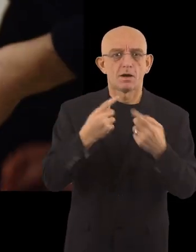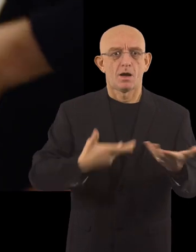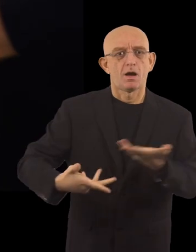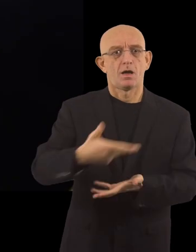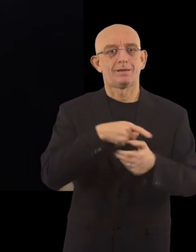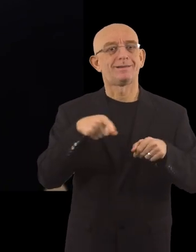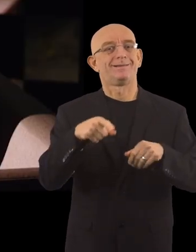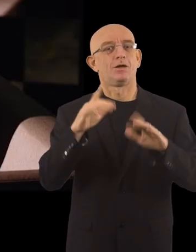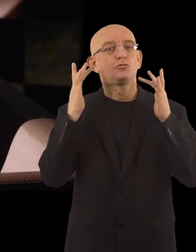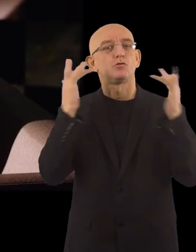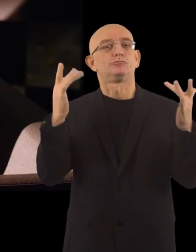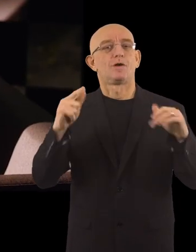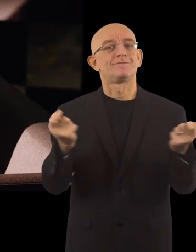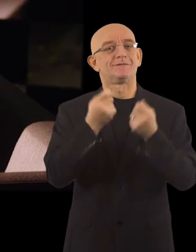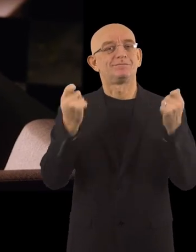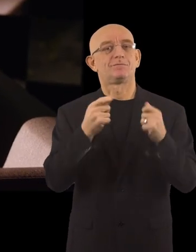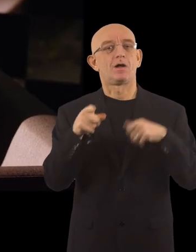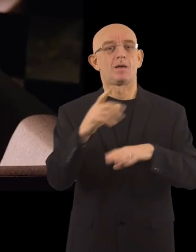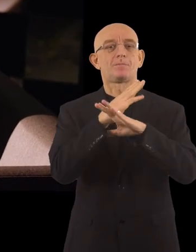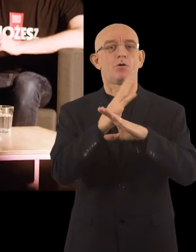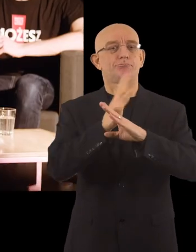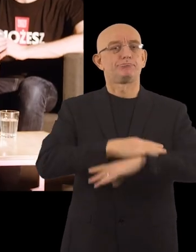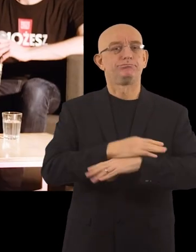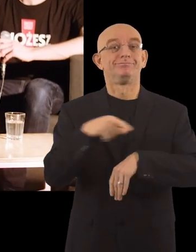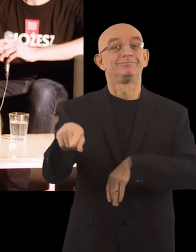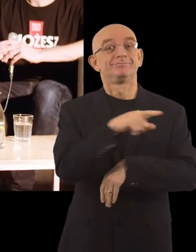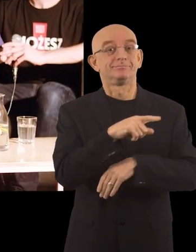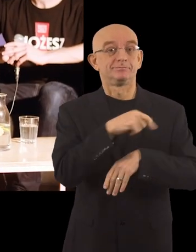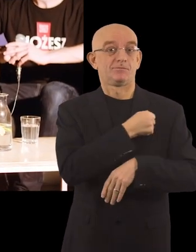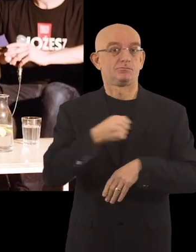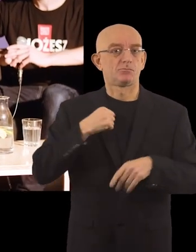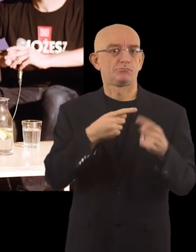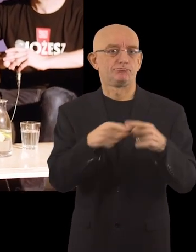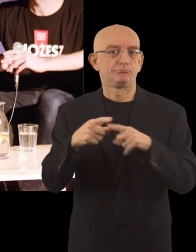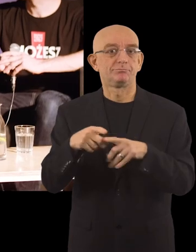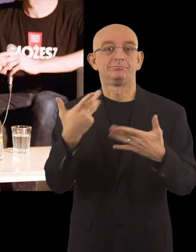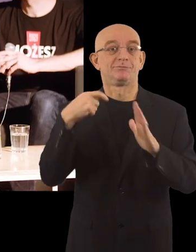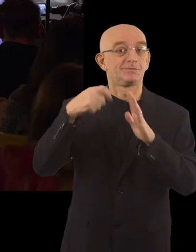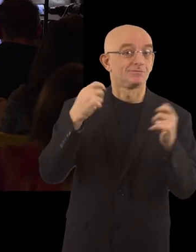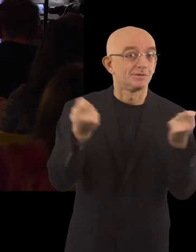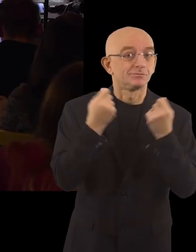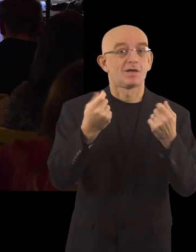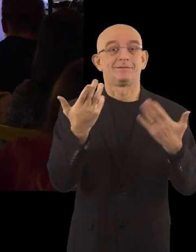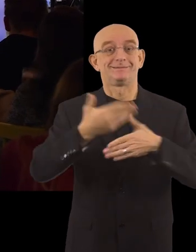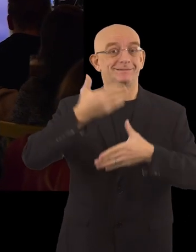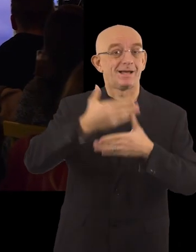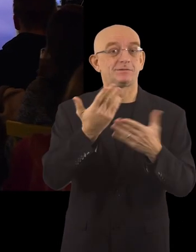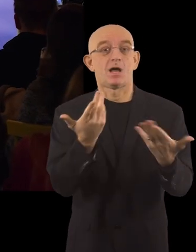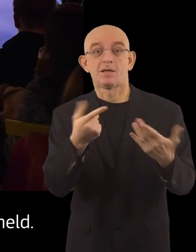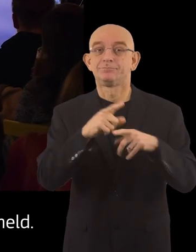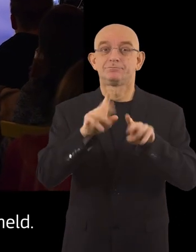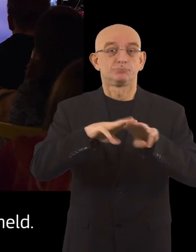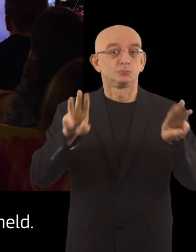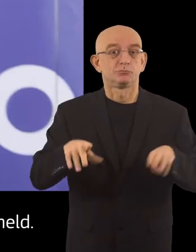Without Barriers Festival. Warsaw has been funded continuously for eight years. Film festivals, theatrical speculations,